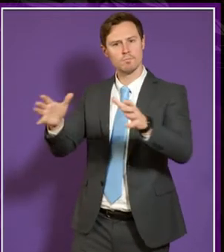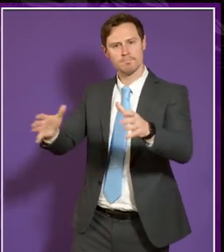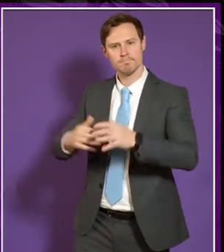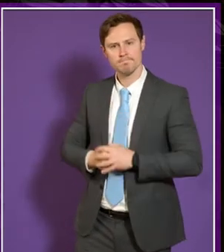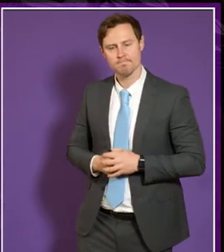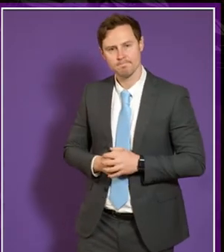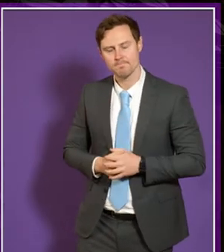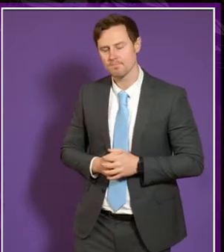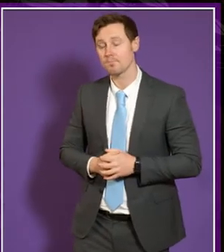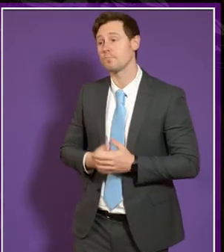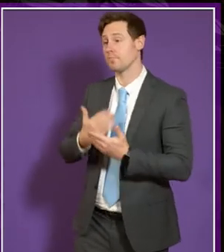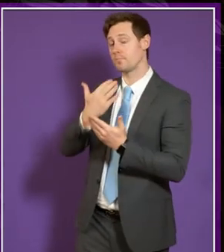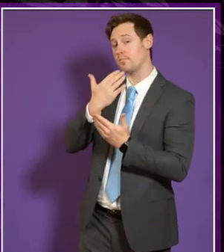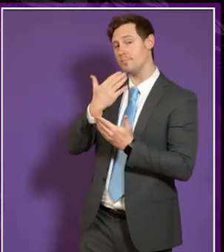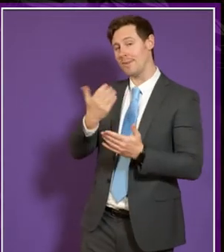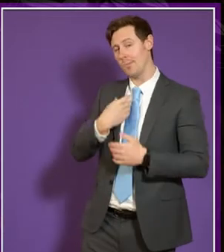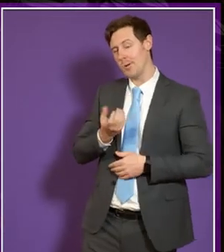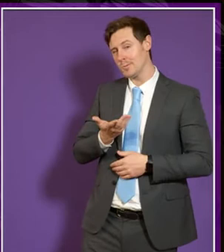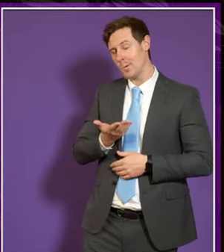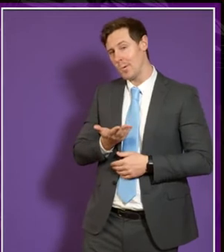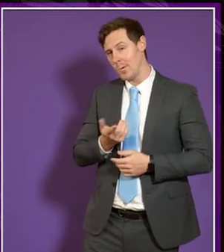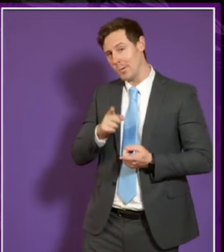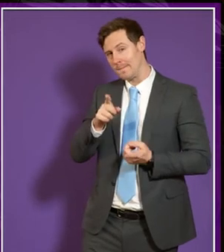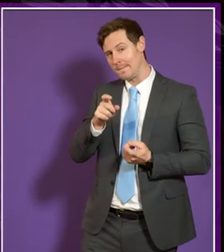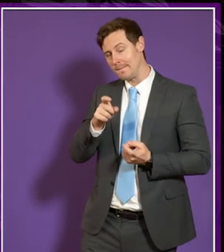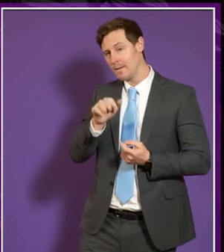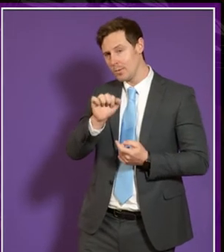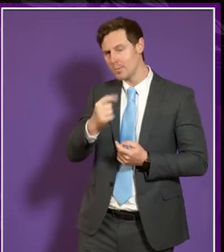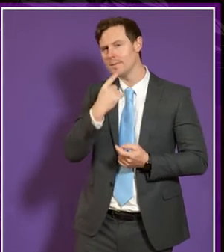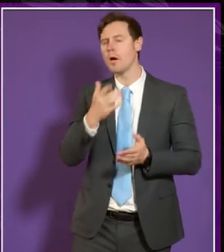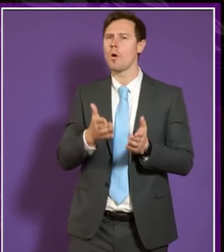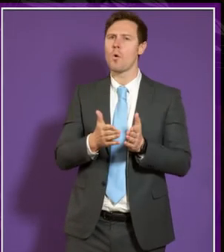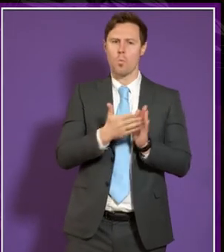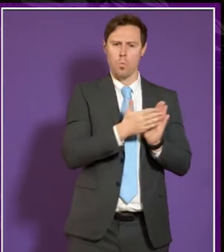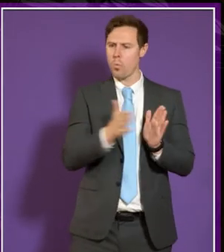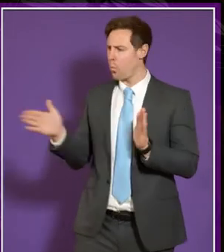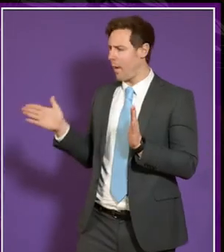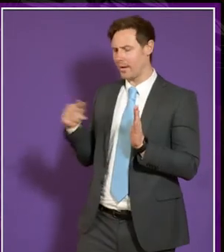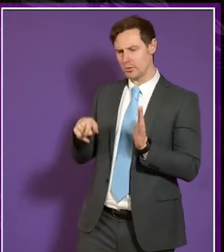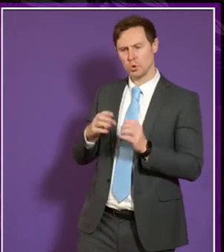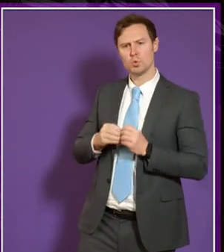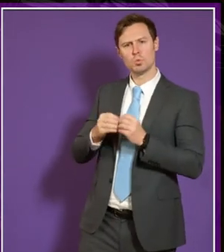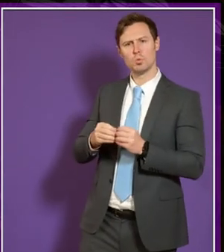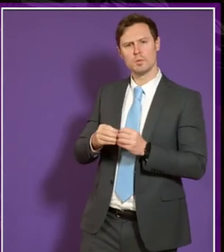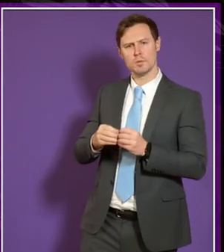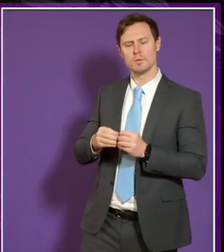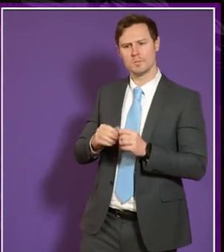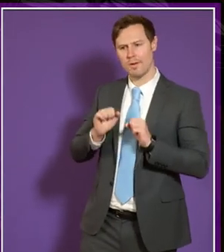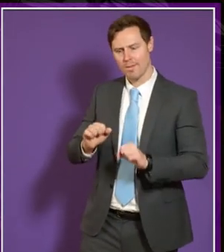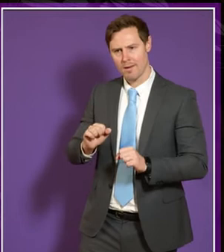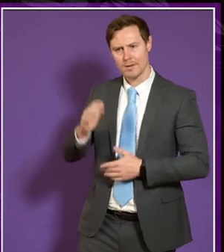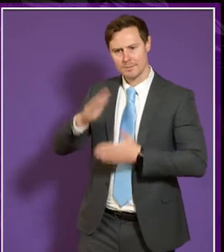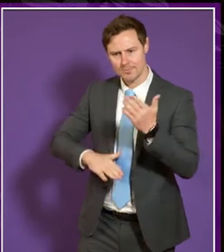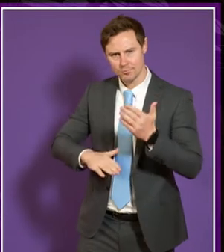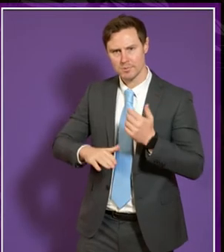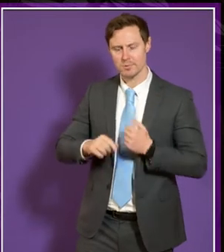thank you all. Can I just press you a little bit further on the issue of the wider student experience in terms of practices